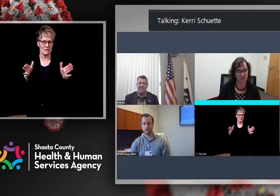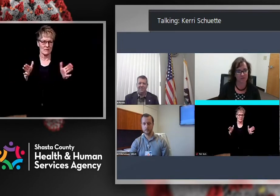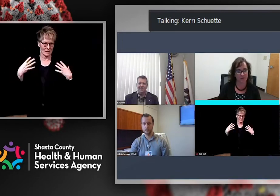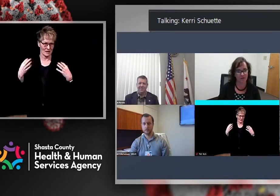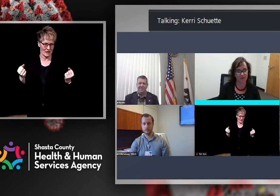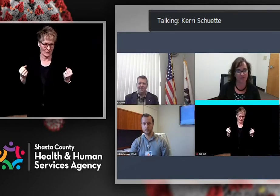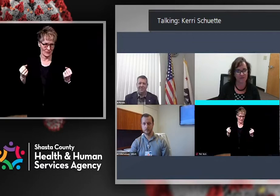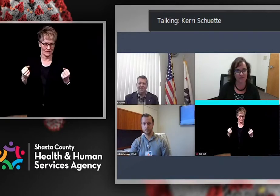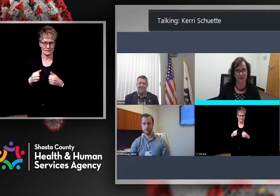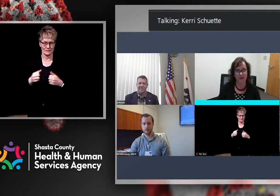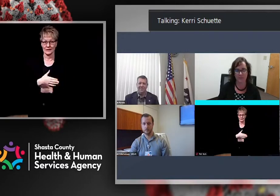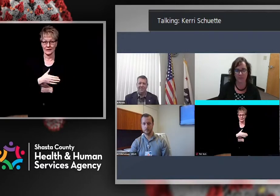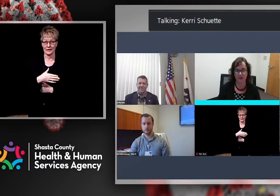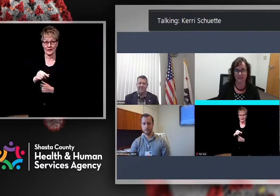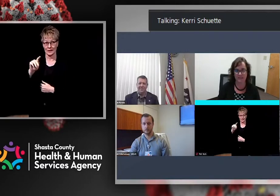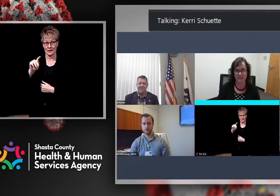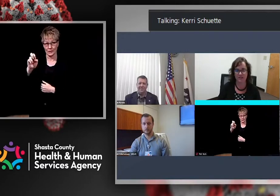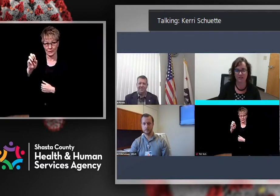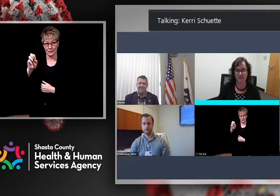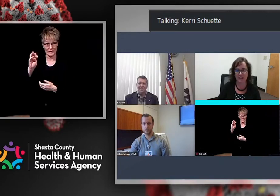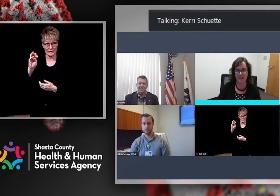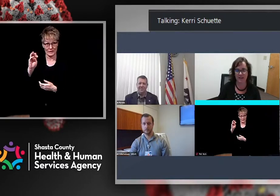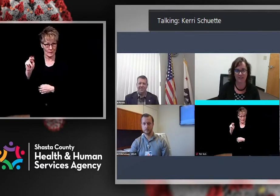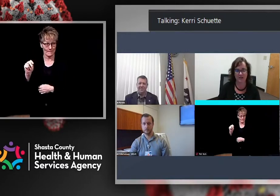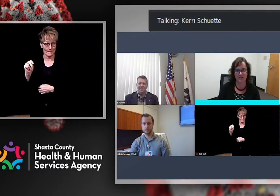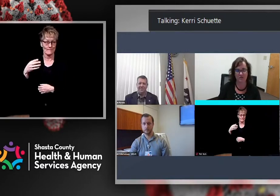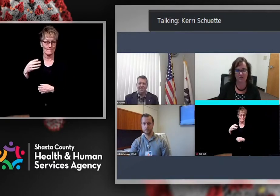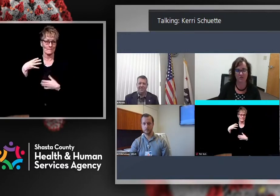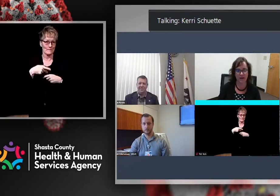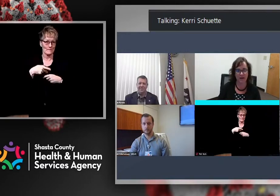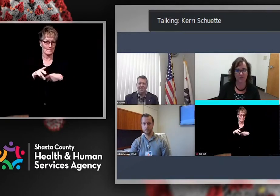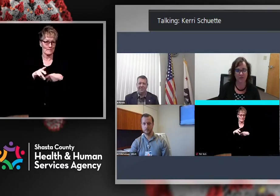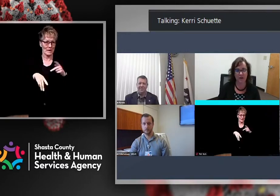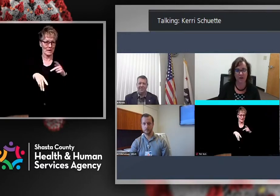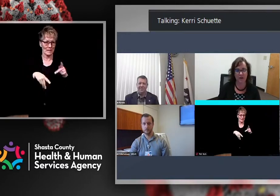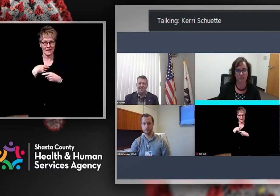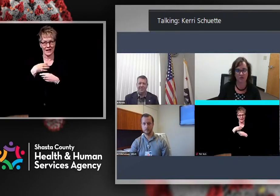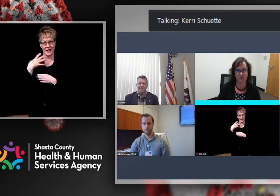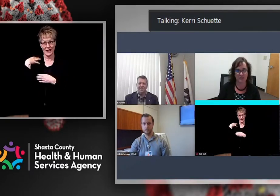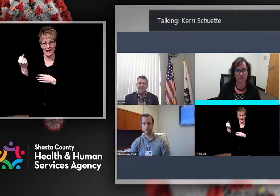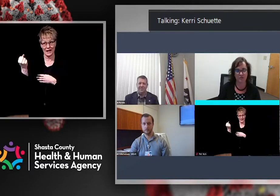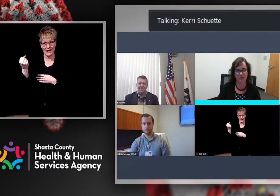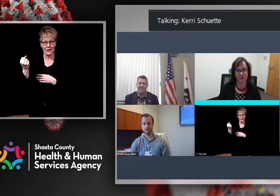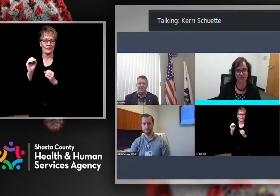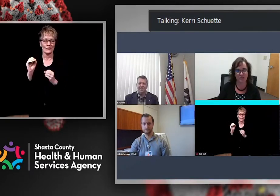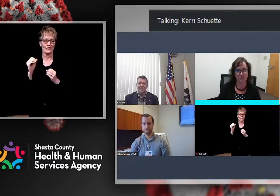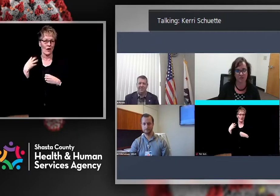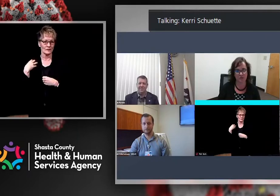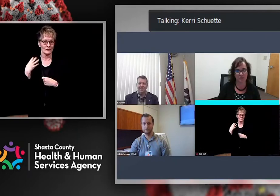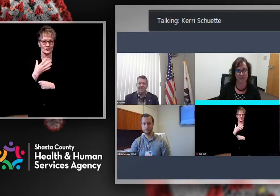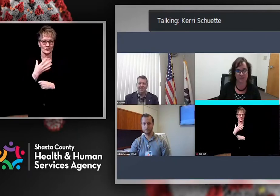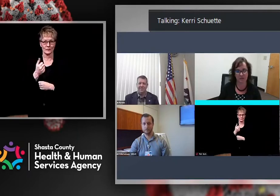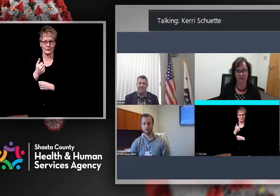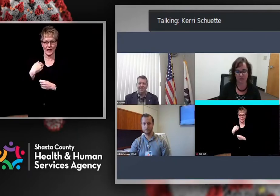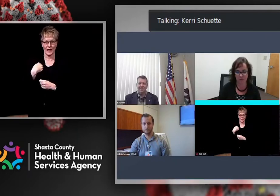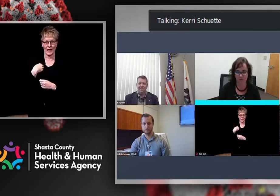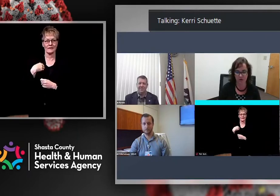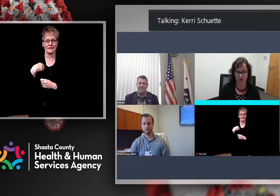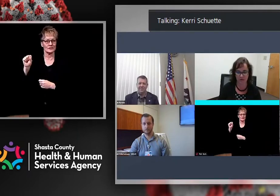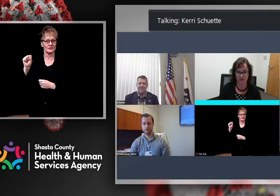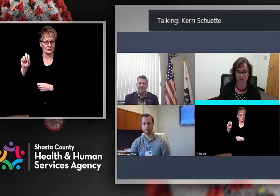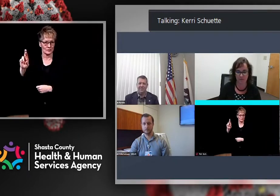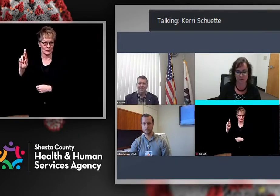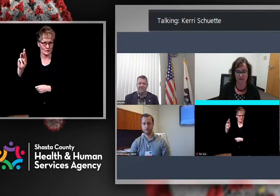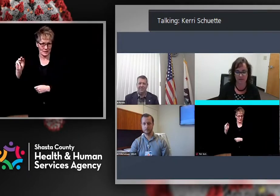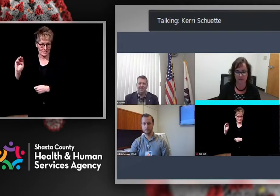Ramstrom is our Health Officer. Matt Pontus is the Shasta County CEO, and we have Mark Mitchelson from Shasta Regional Medical Center. We'll